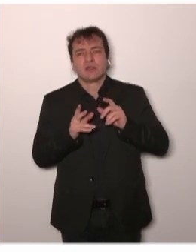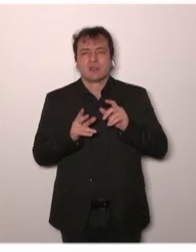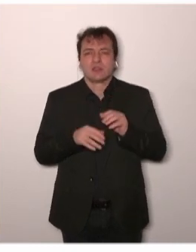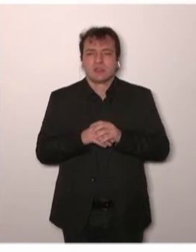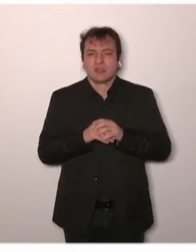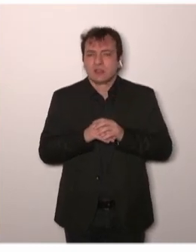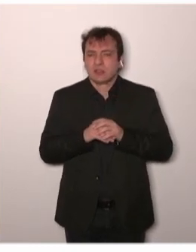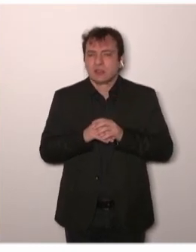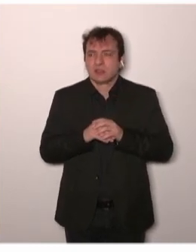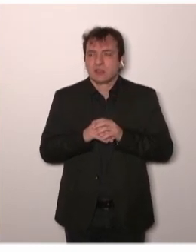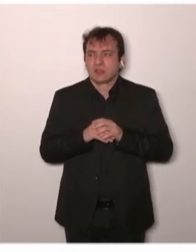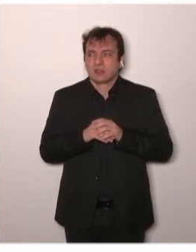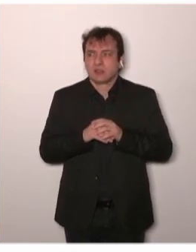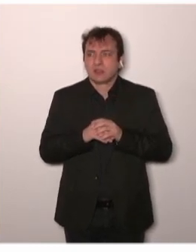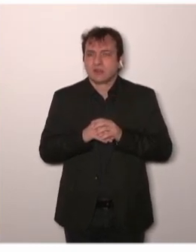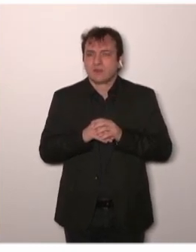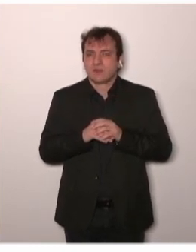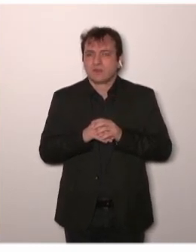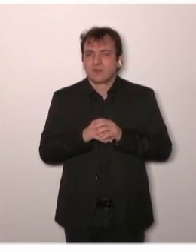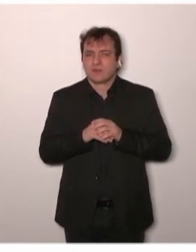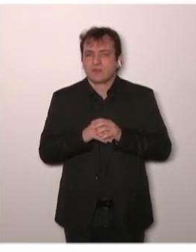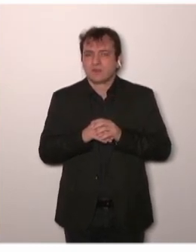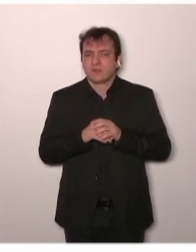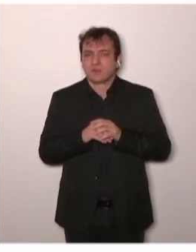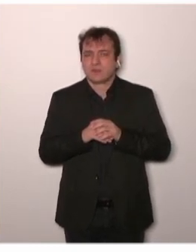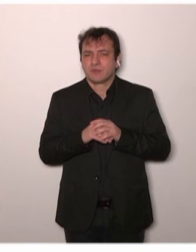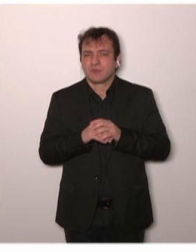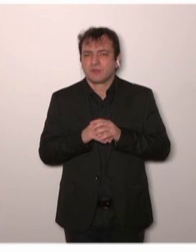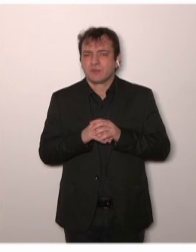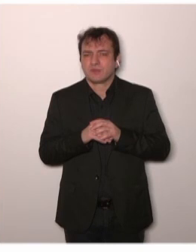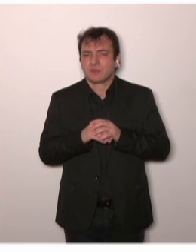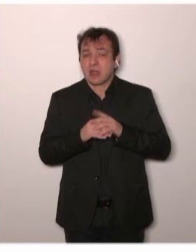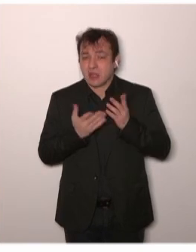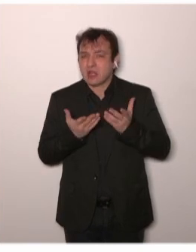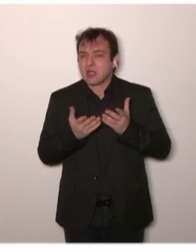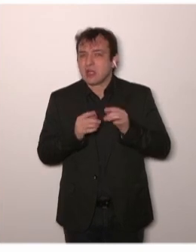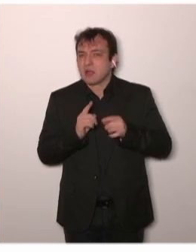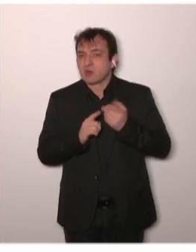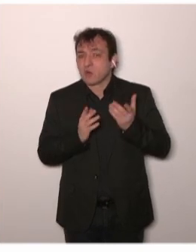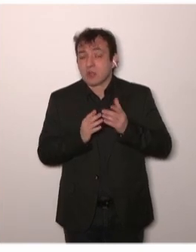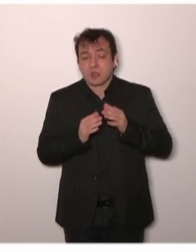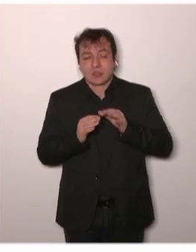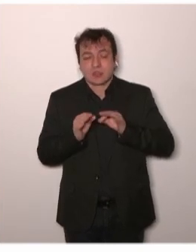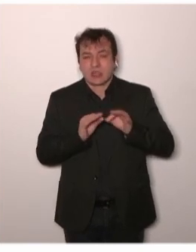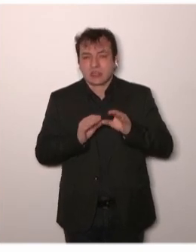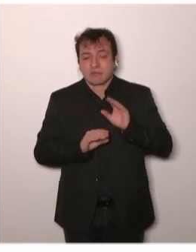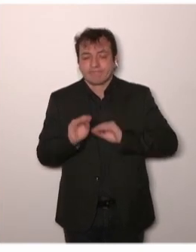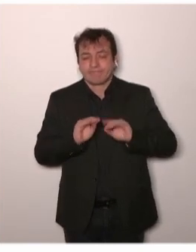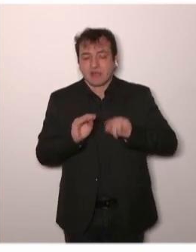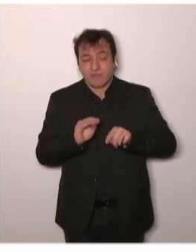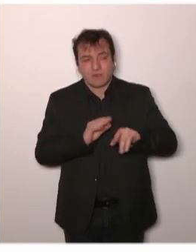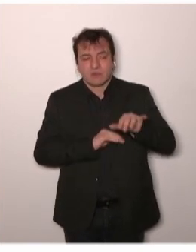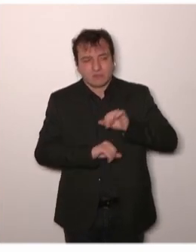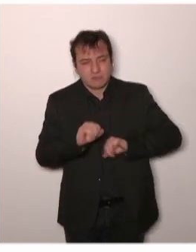all this therapeutic strategy to patients. And I think there are a number of questions which actually are de